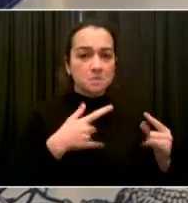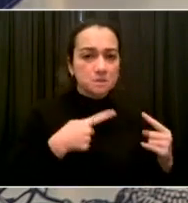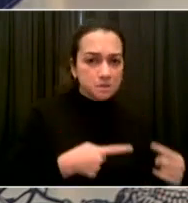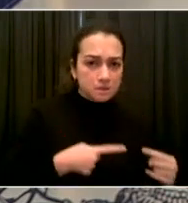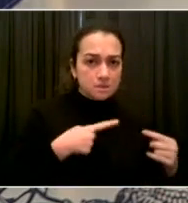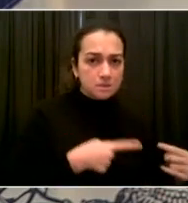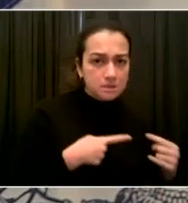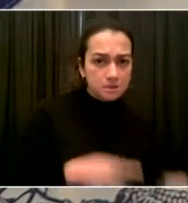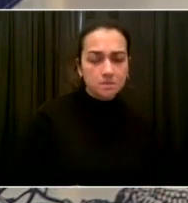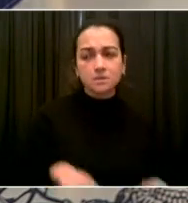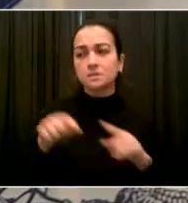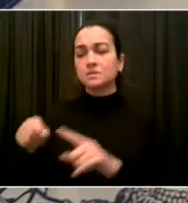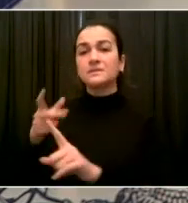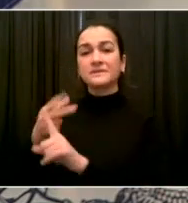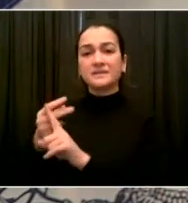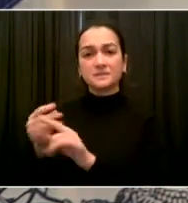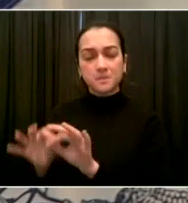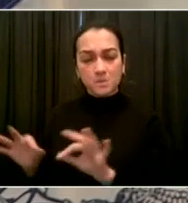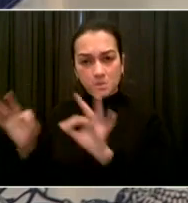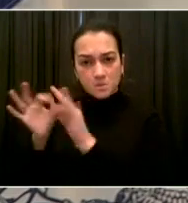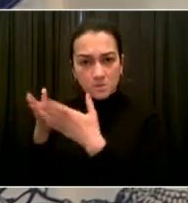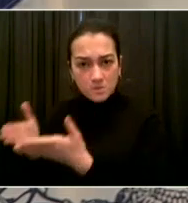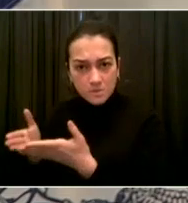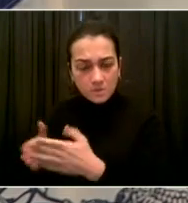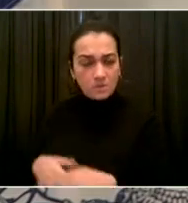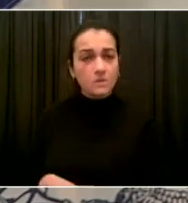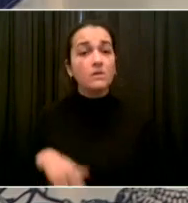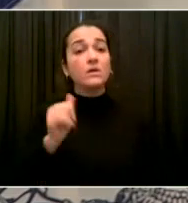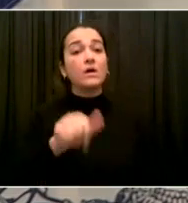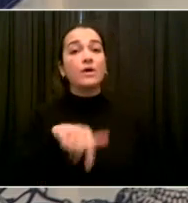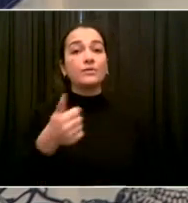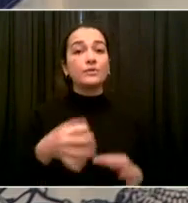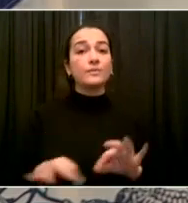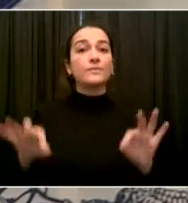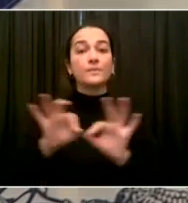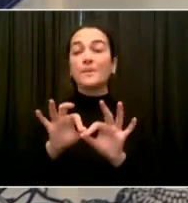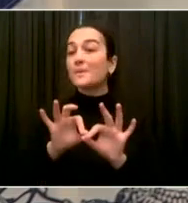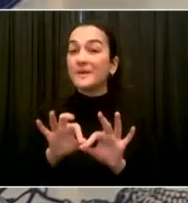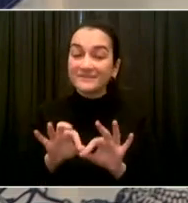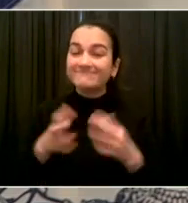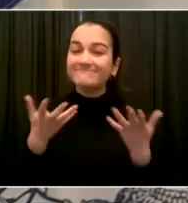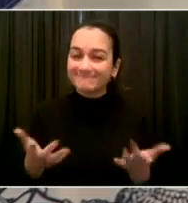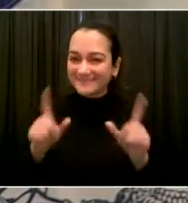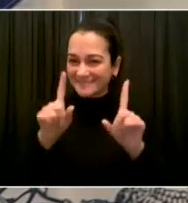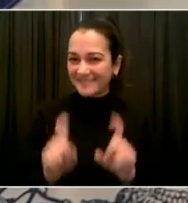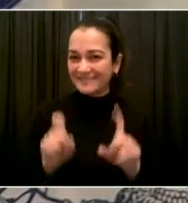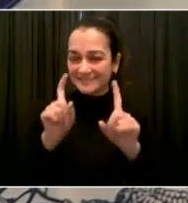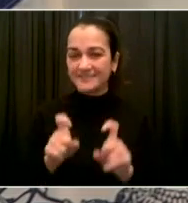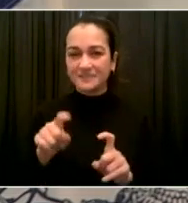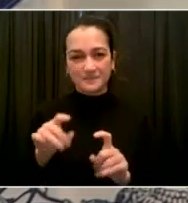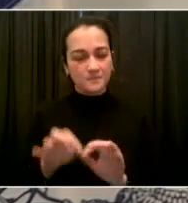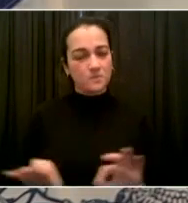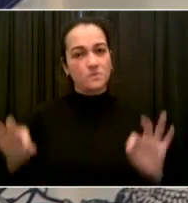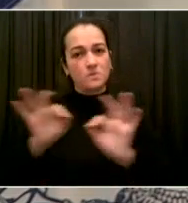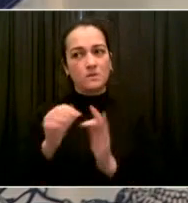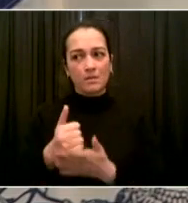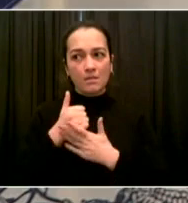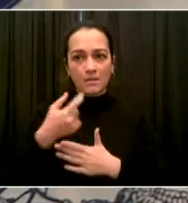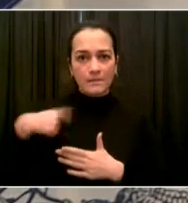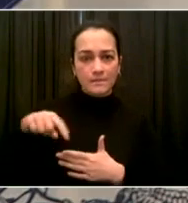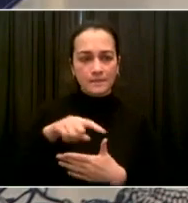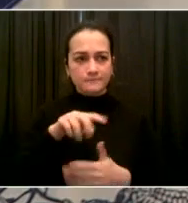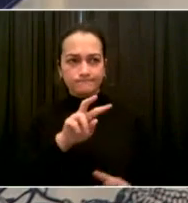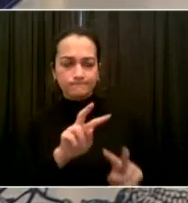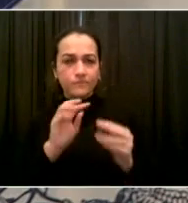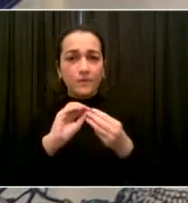is testing. Testing helps us on so many levels. It helps to make sure that each person knows where they stand on a very personal level.